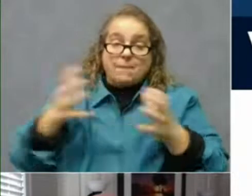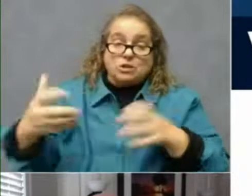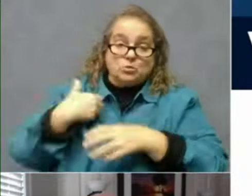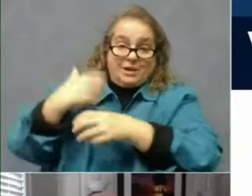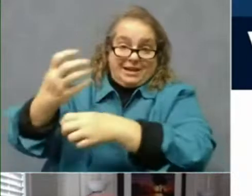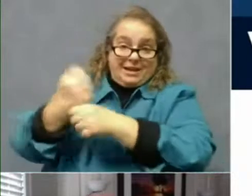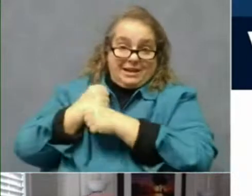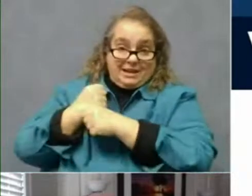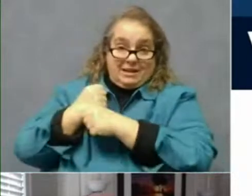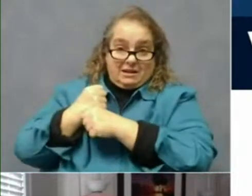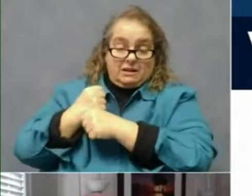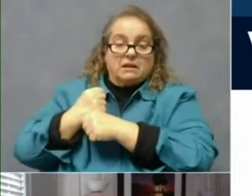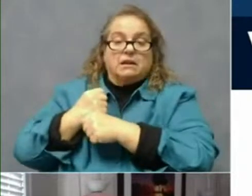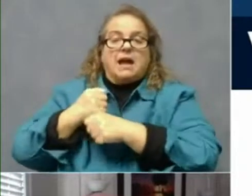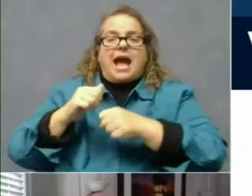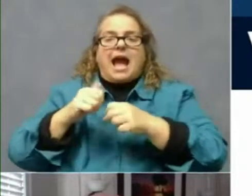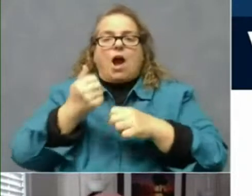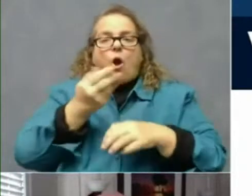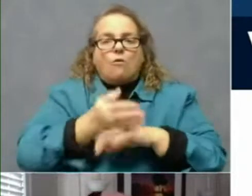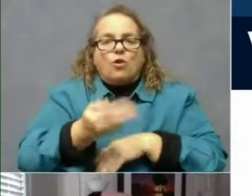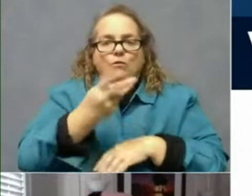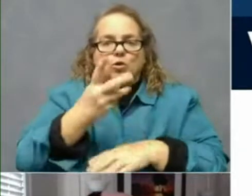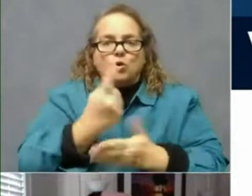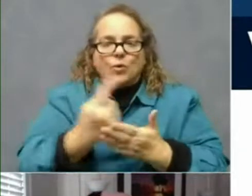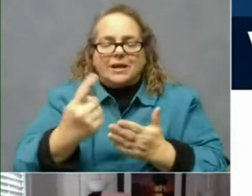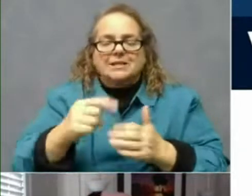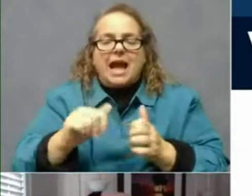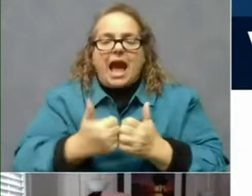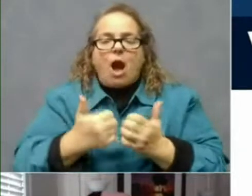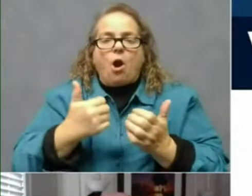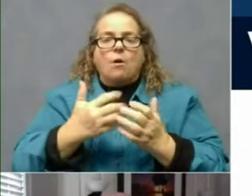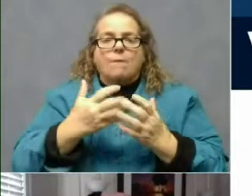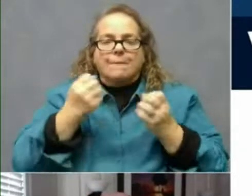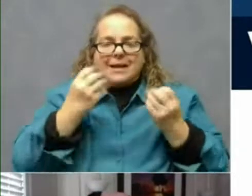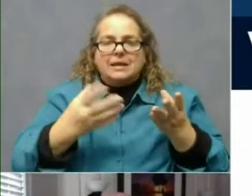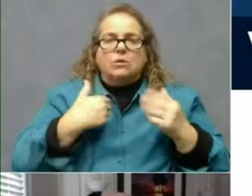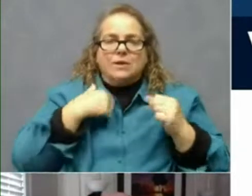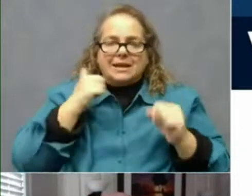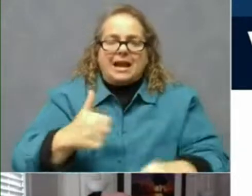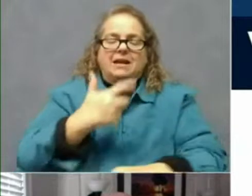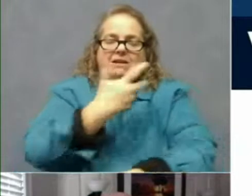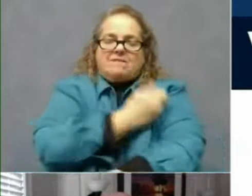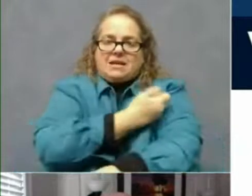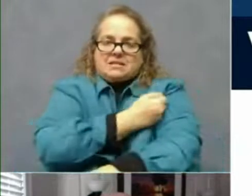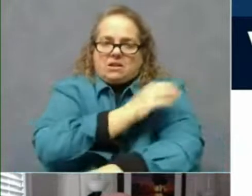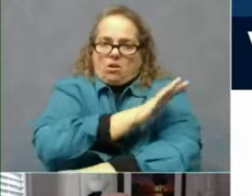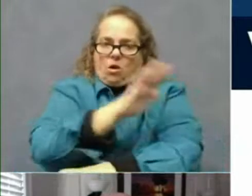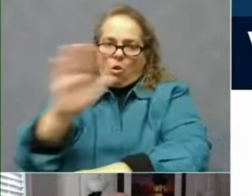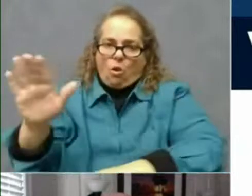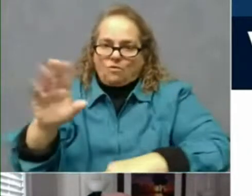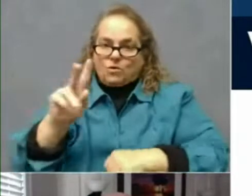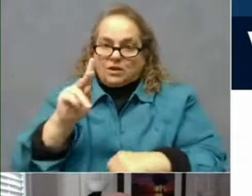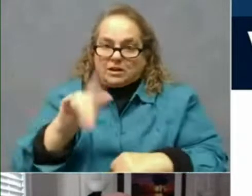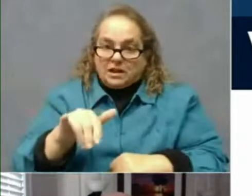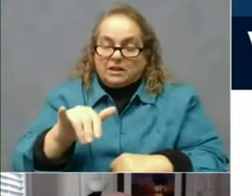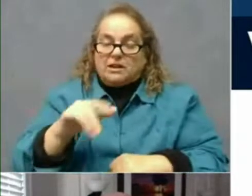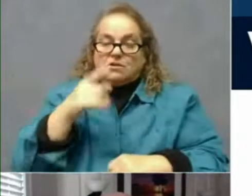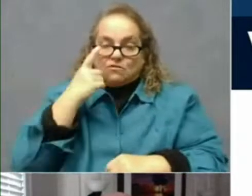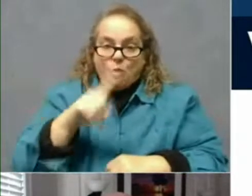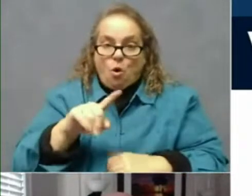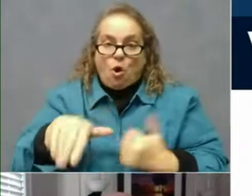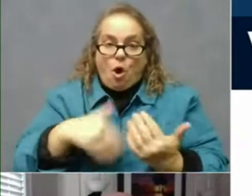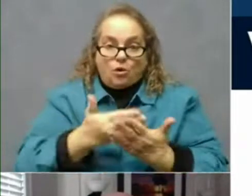out and vaccinate across all the districts across the state. So please just hold tight in order to deal with that